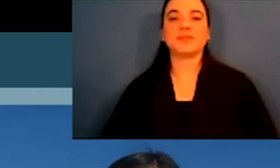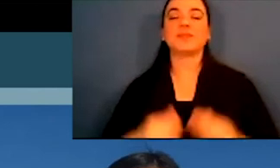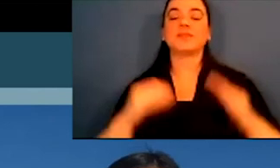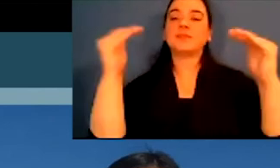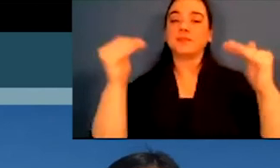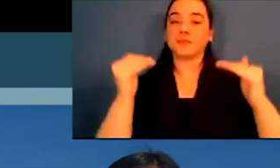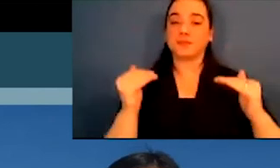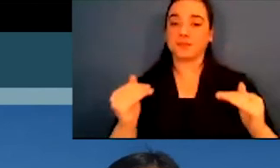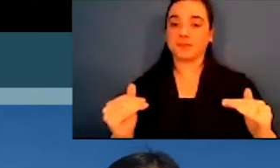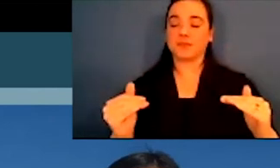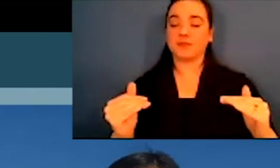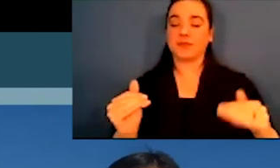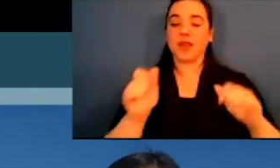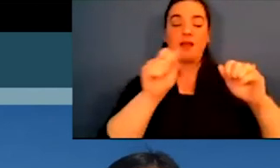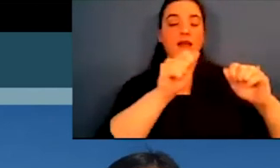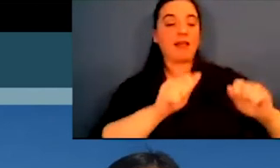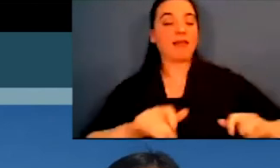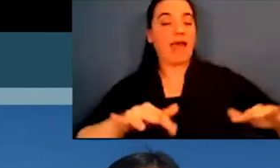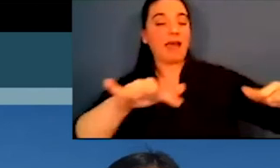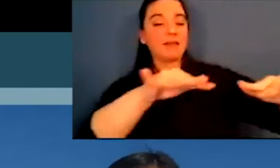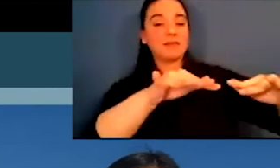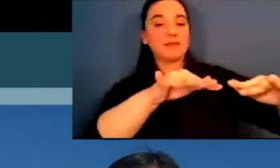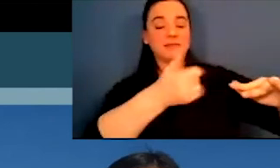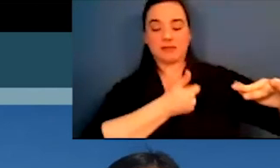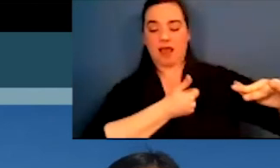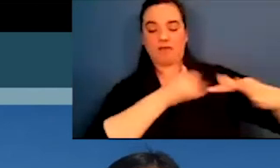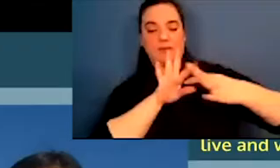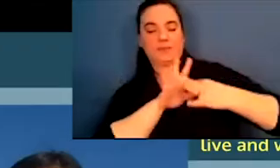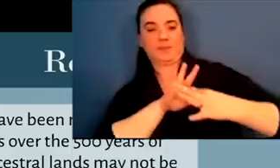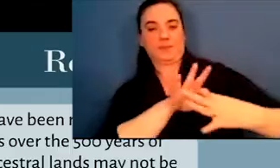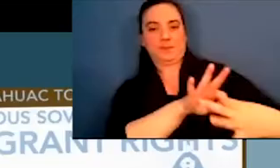So we're going to move on to our relationship with the land.